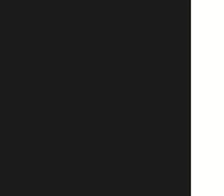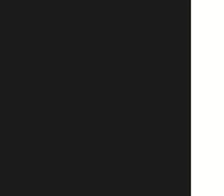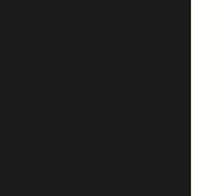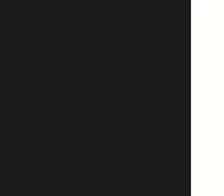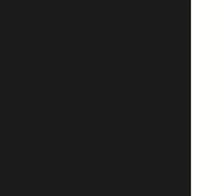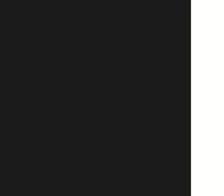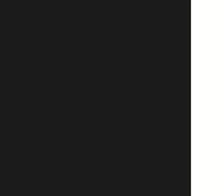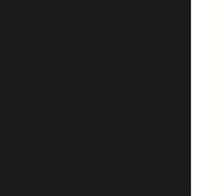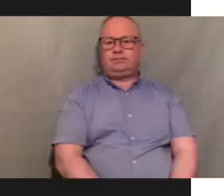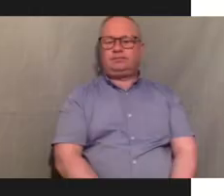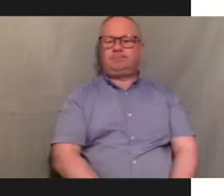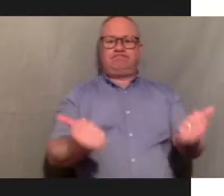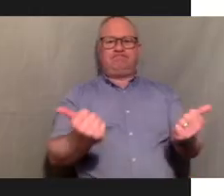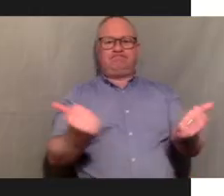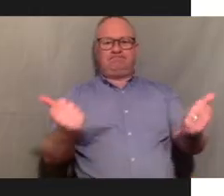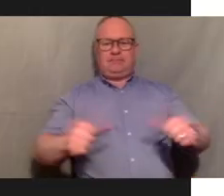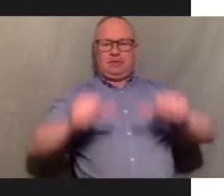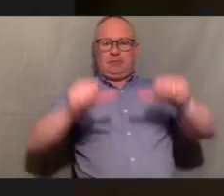damn it hi is that okay